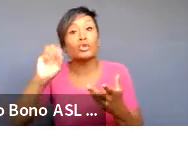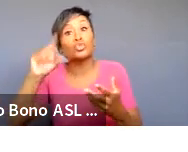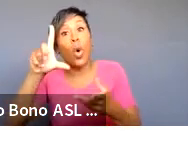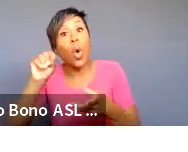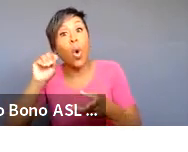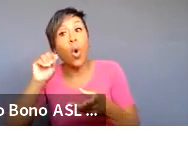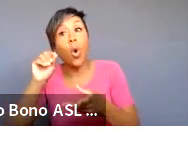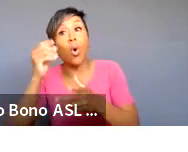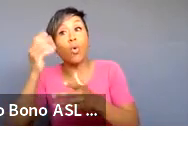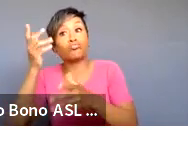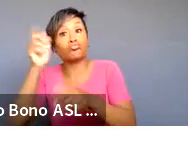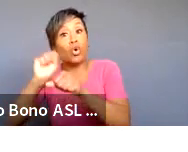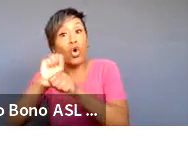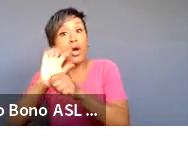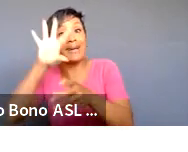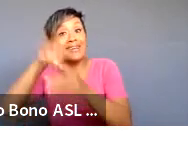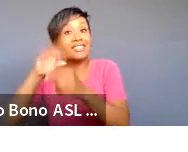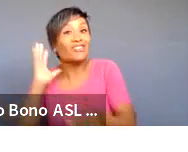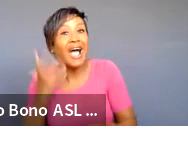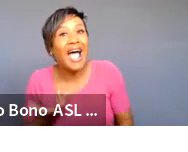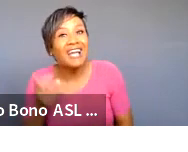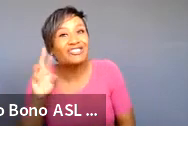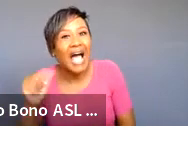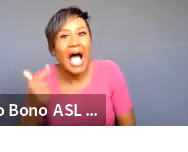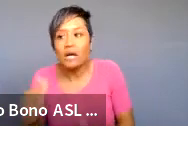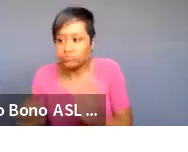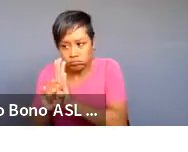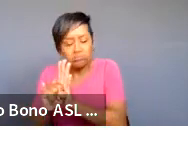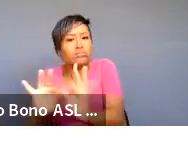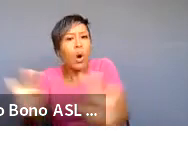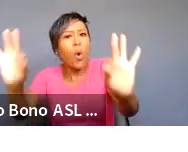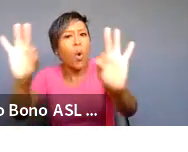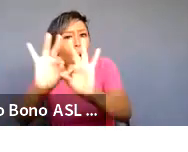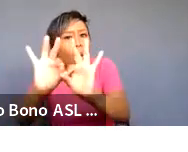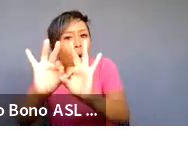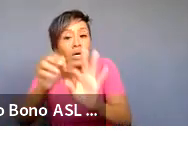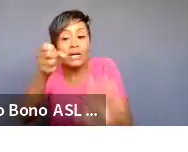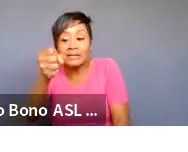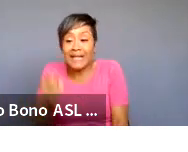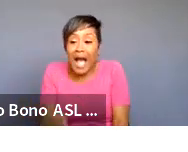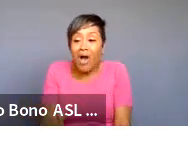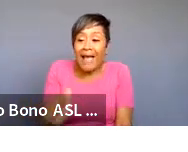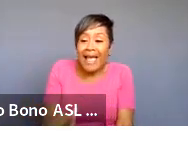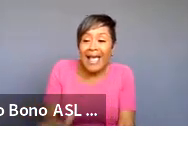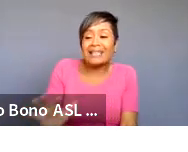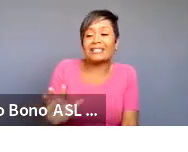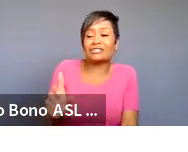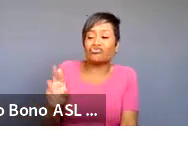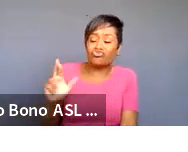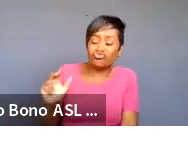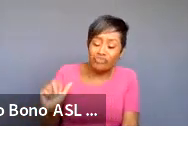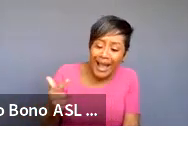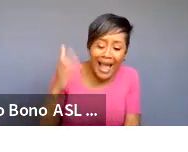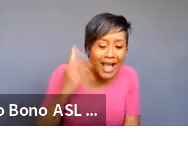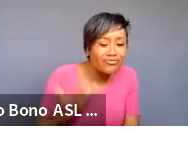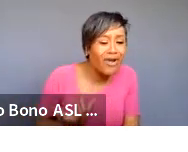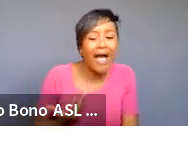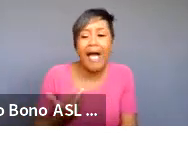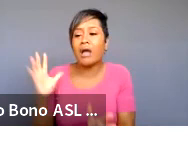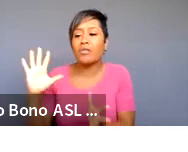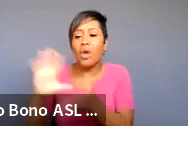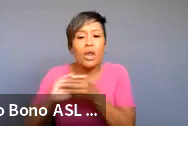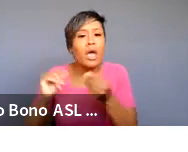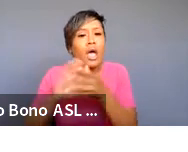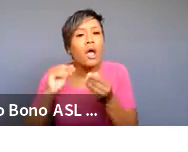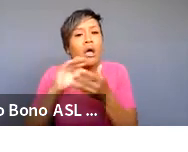community you know and their identity is important is it a south asian drag artist and how all of those narratives